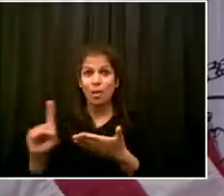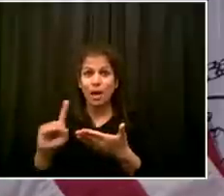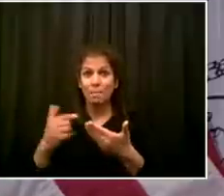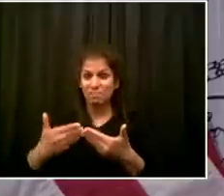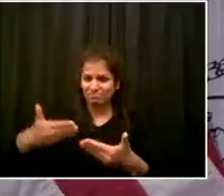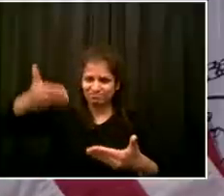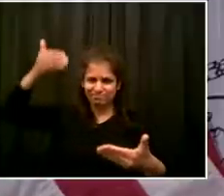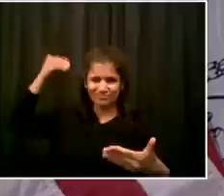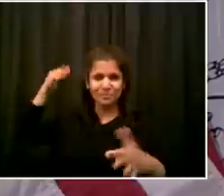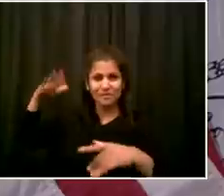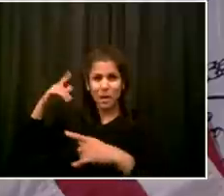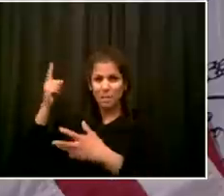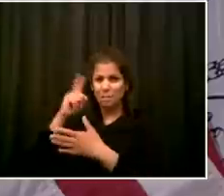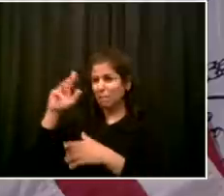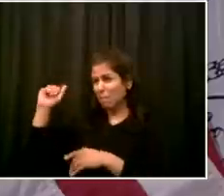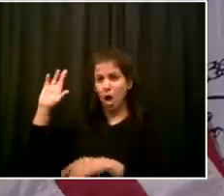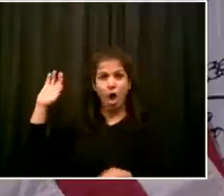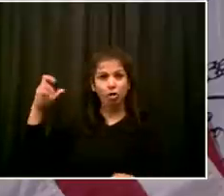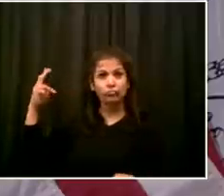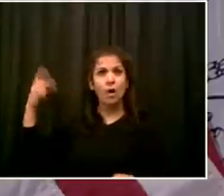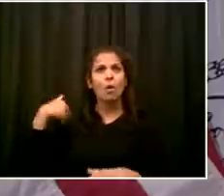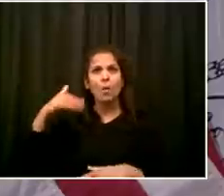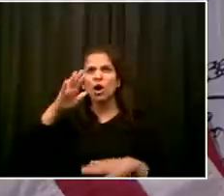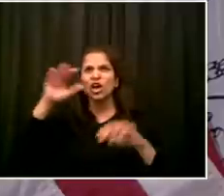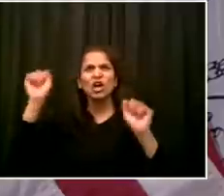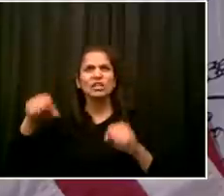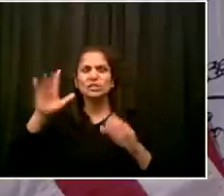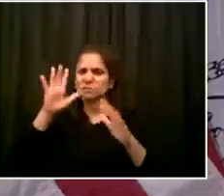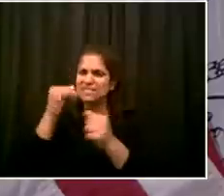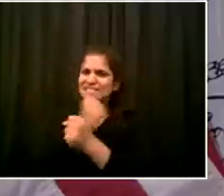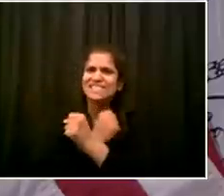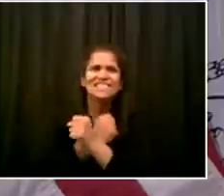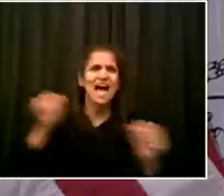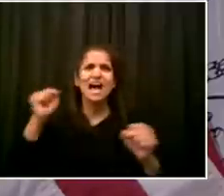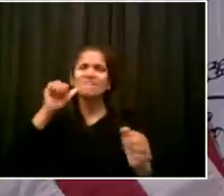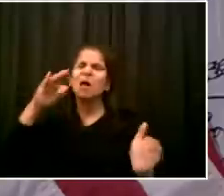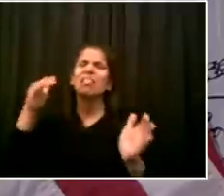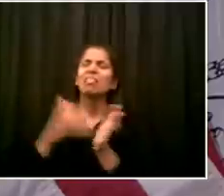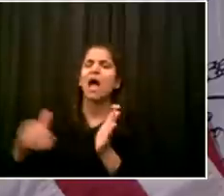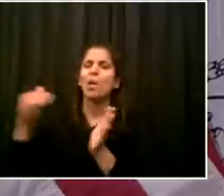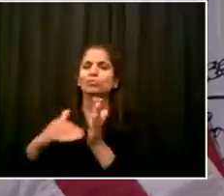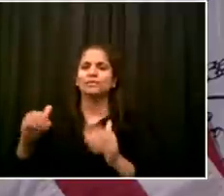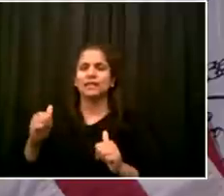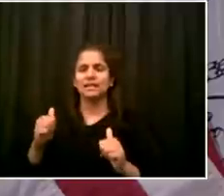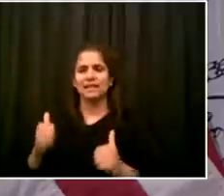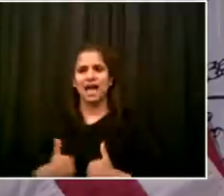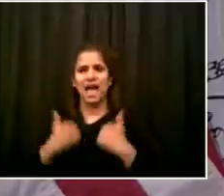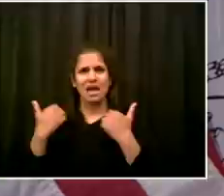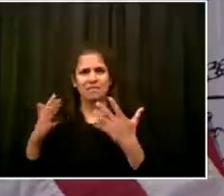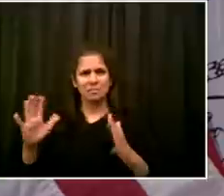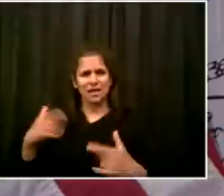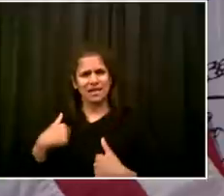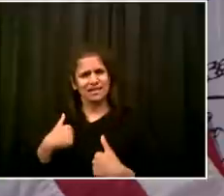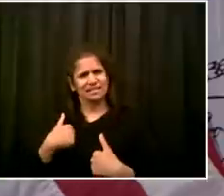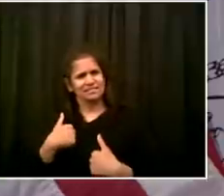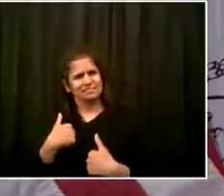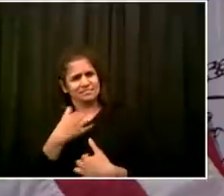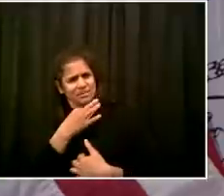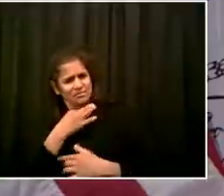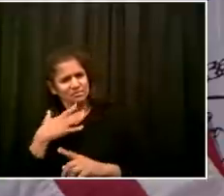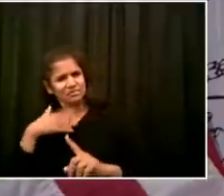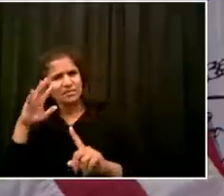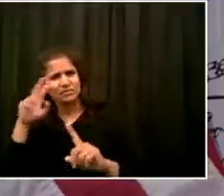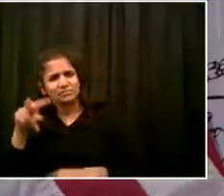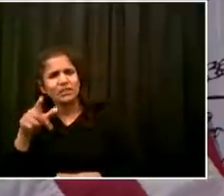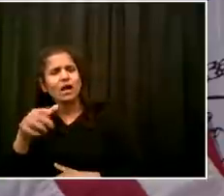I'm wondering how your team takes into account this analysis and sort of how you plot carefully about moving forward. And then